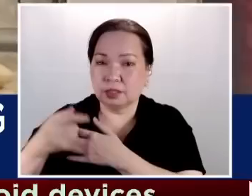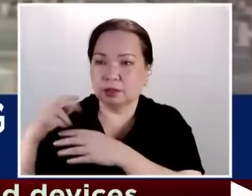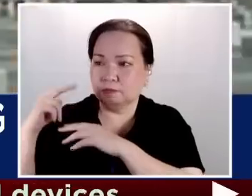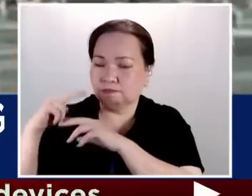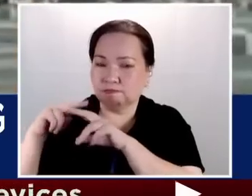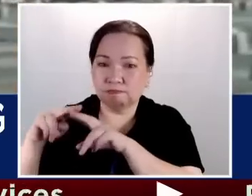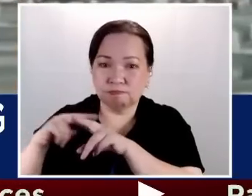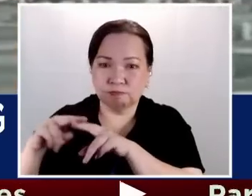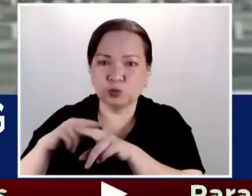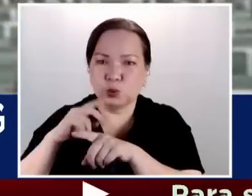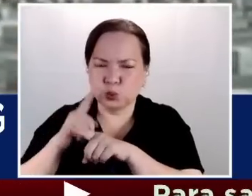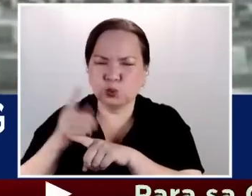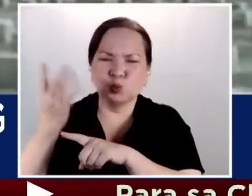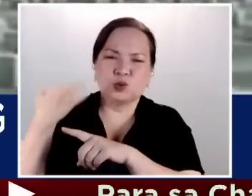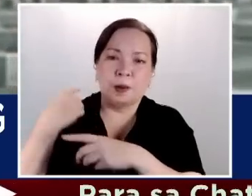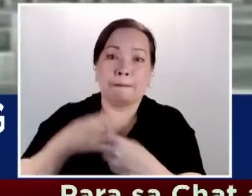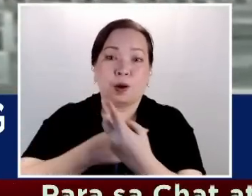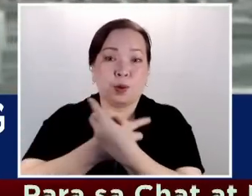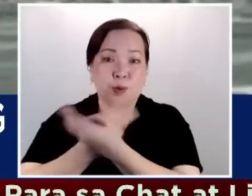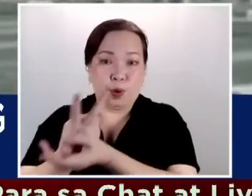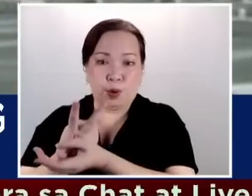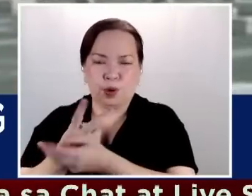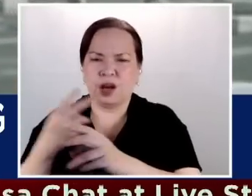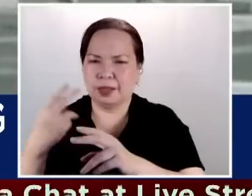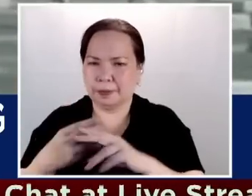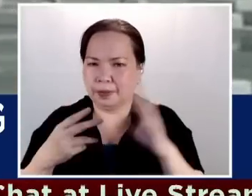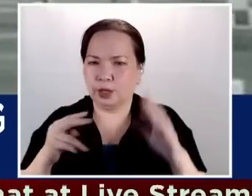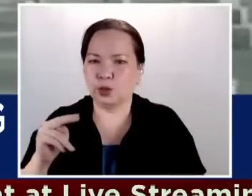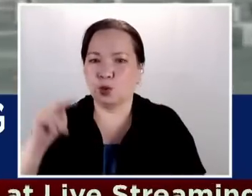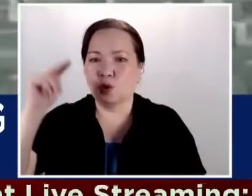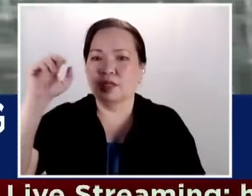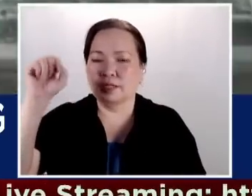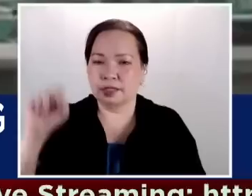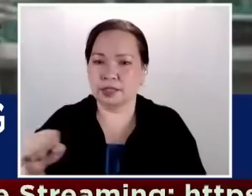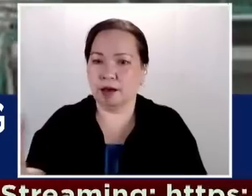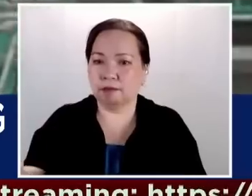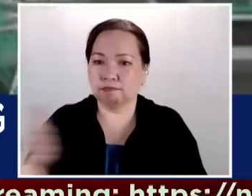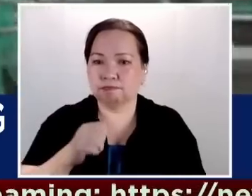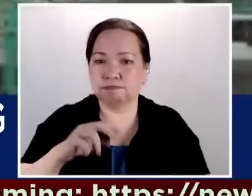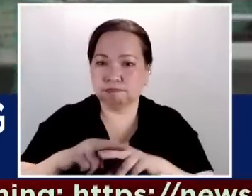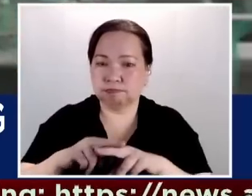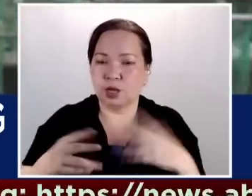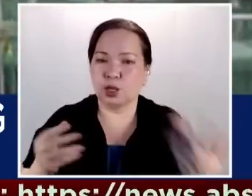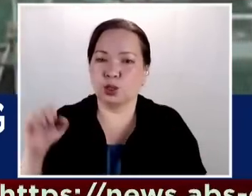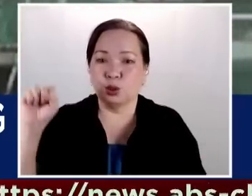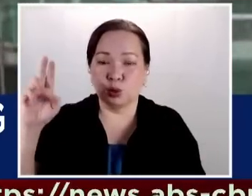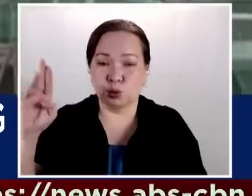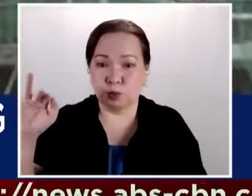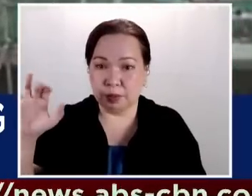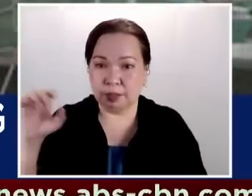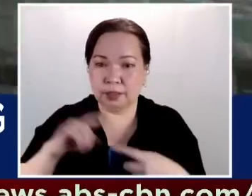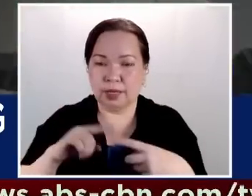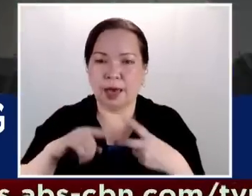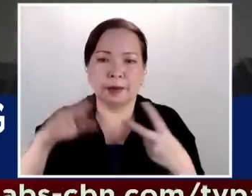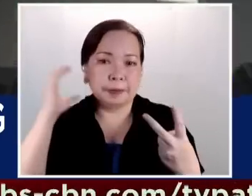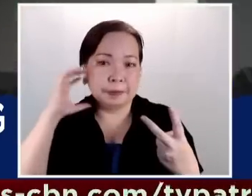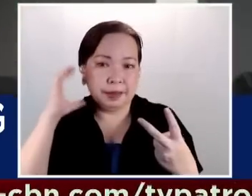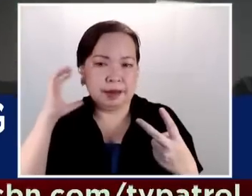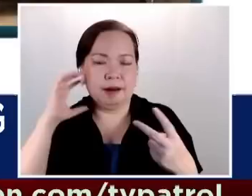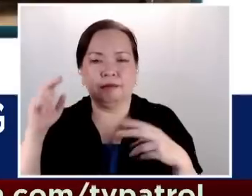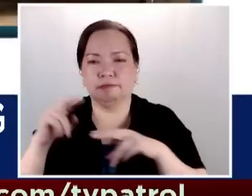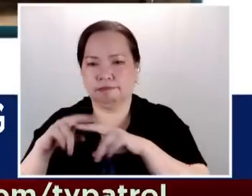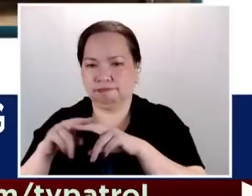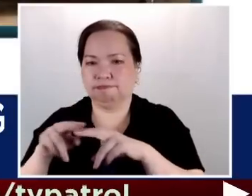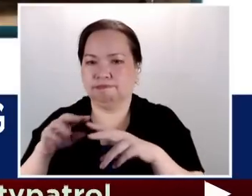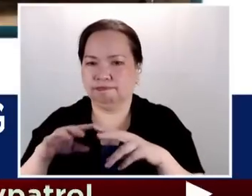ng China. Ito ang North-South Commuter Railway, ang Subiclark Railway at Mindanao Railway. The